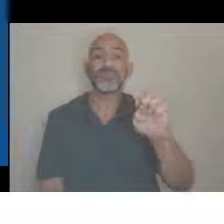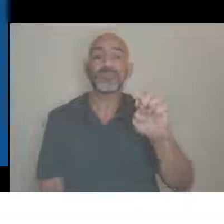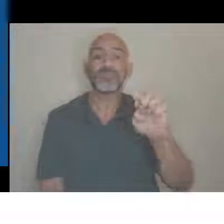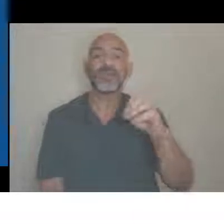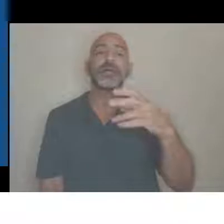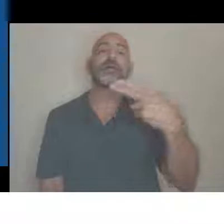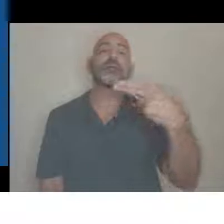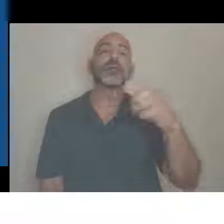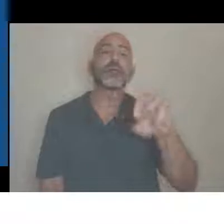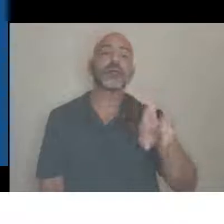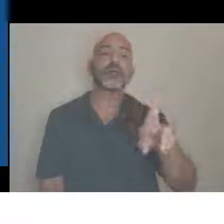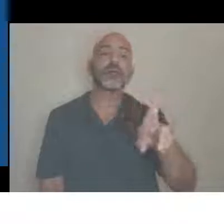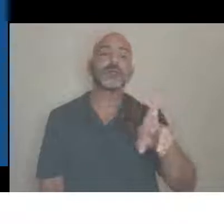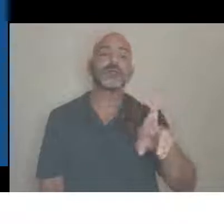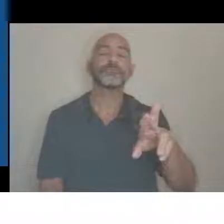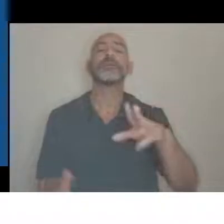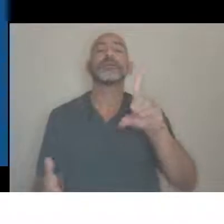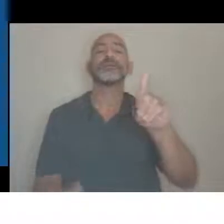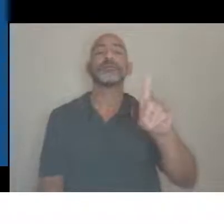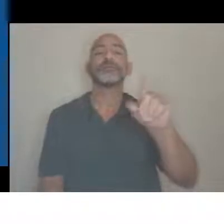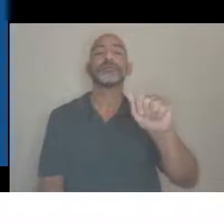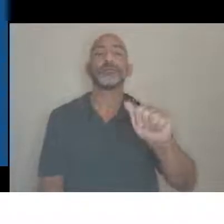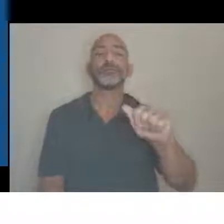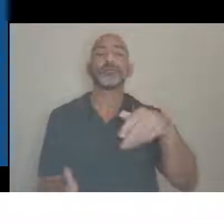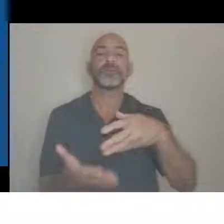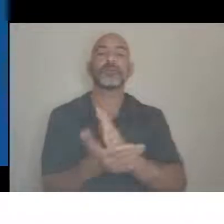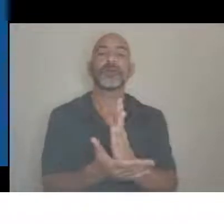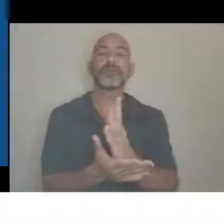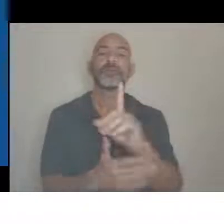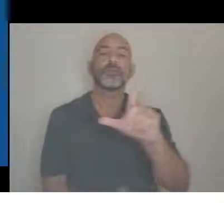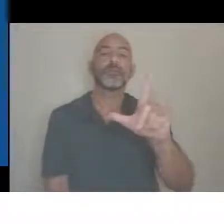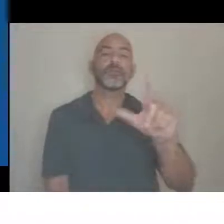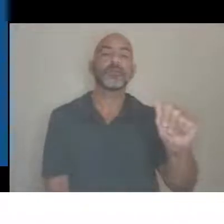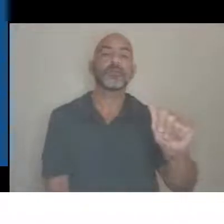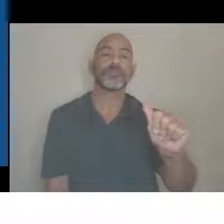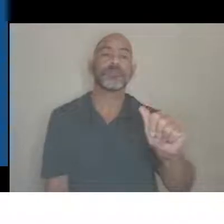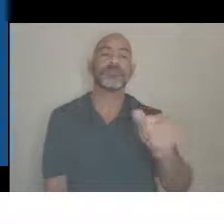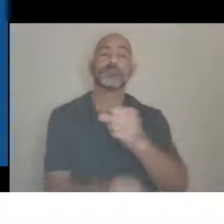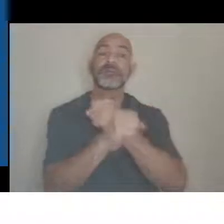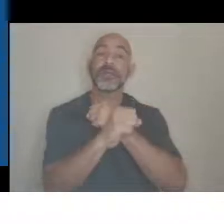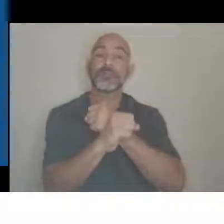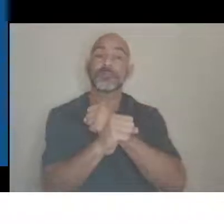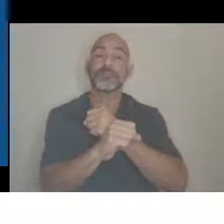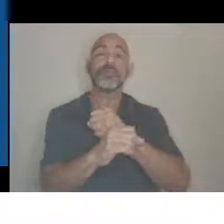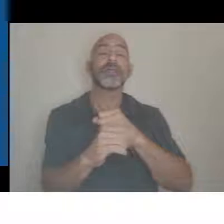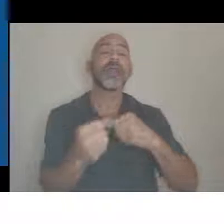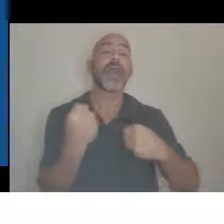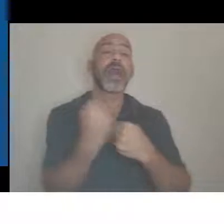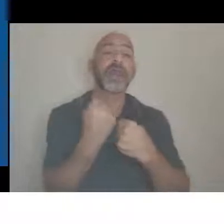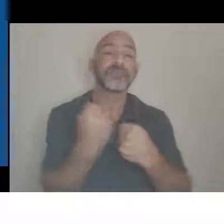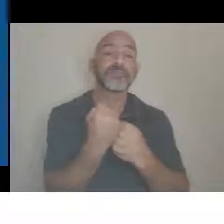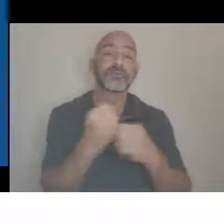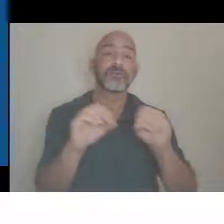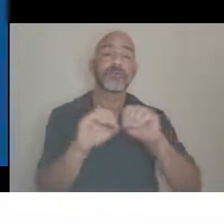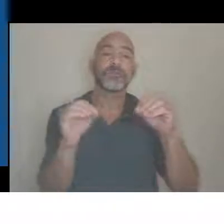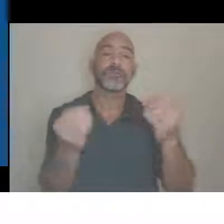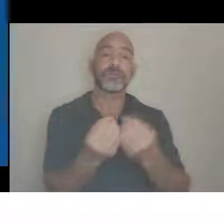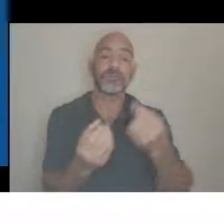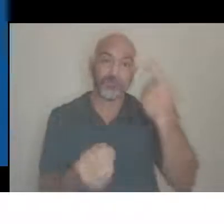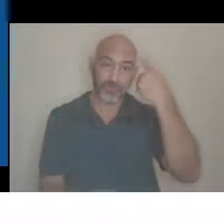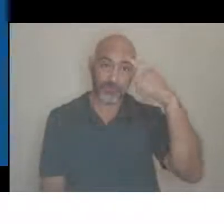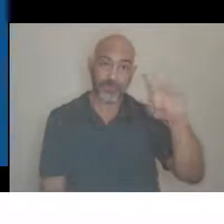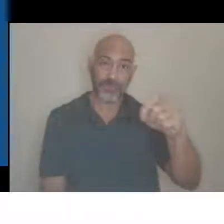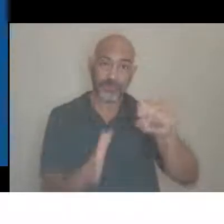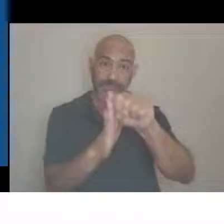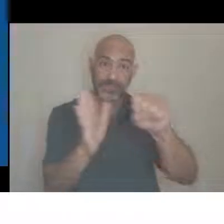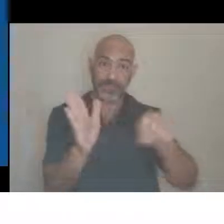protection and advocacy organization for the state of Louisiana. That means we have a federal mandate